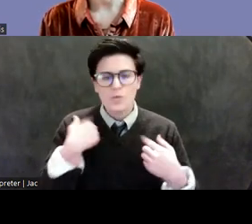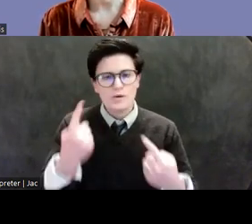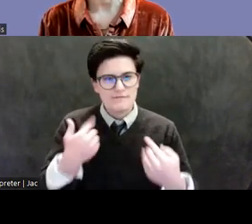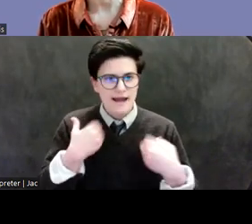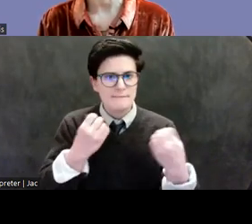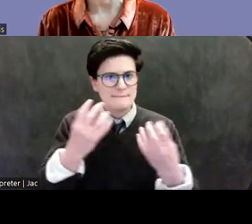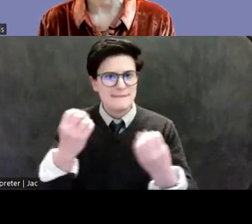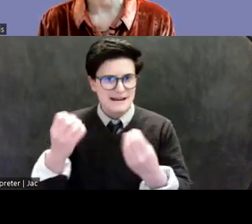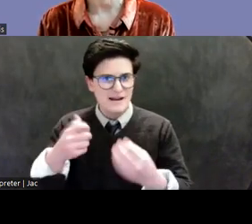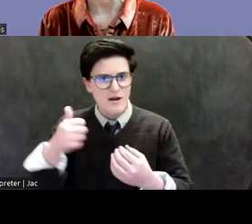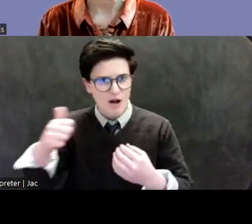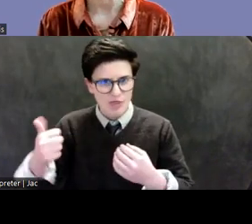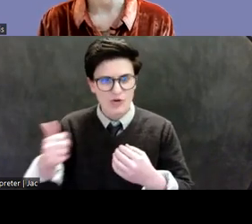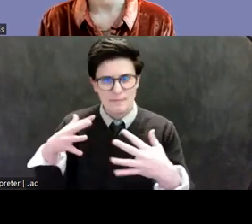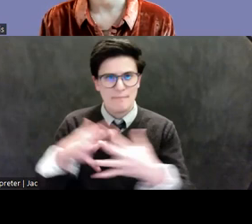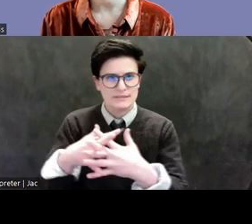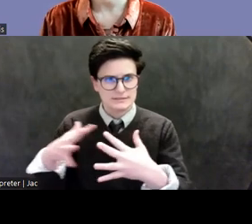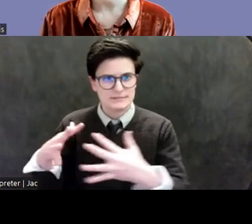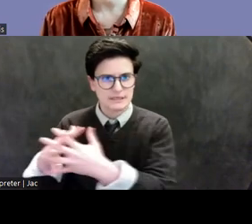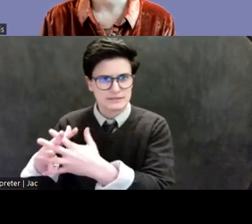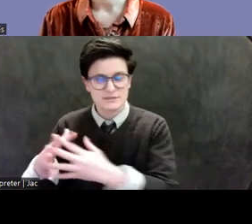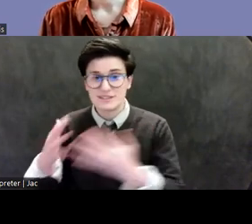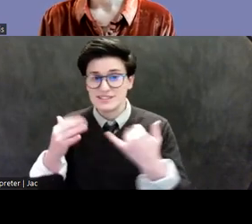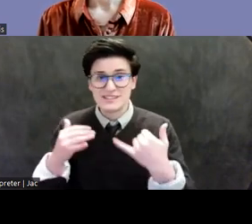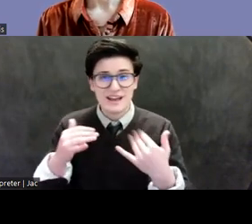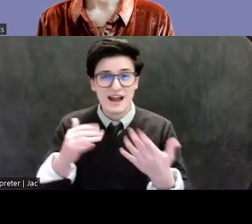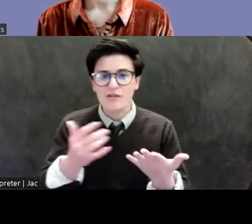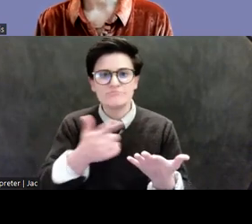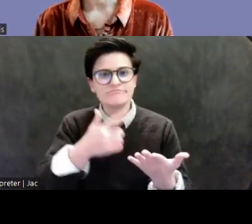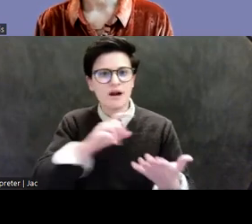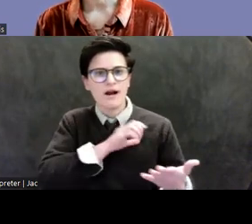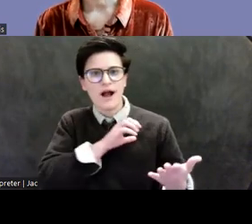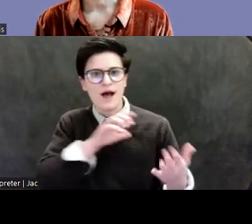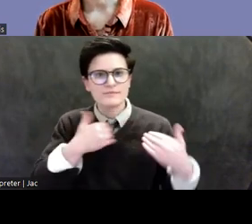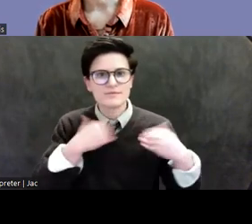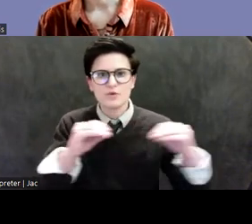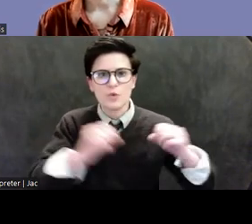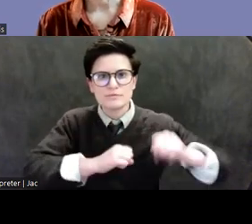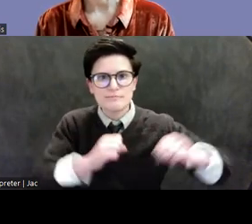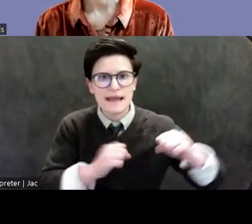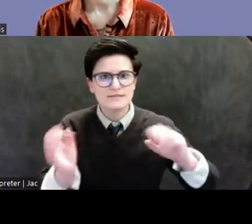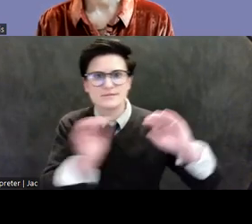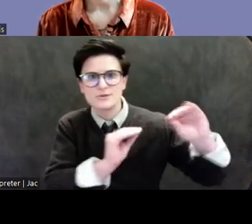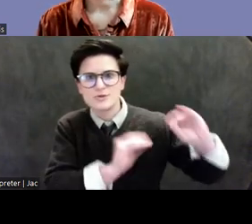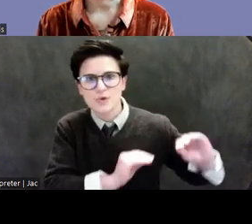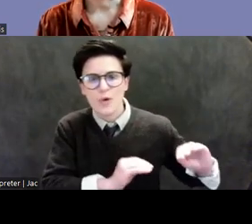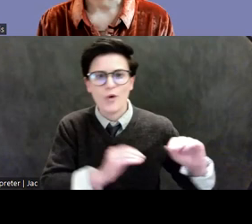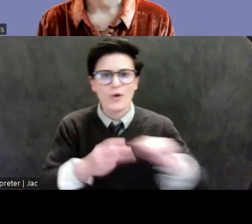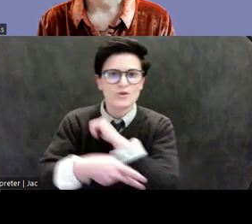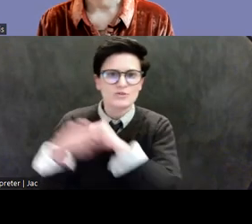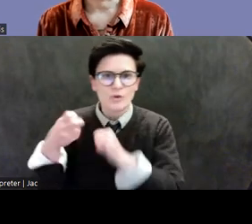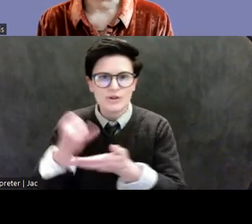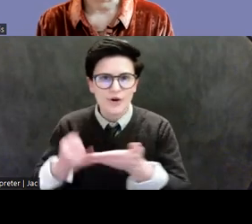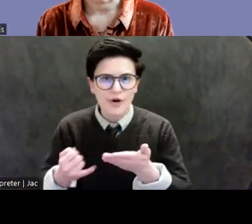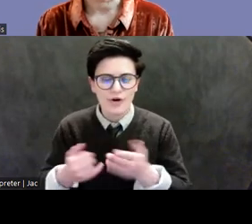authorities have literally run out of space to store recovered material, is hopefully putting consumers, museums, and policymakers